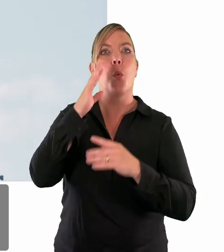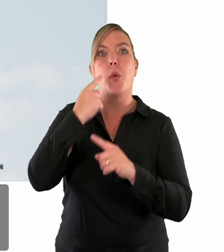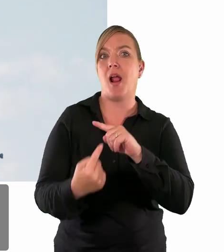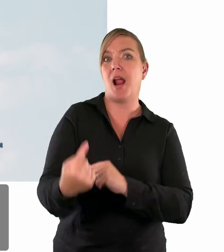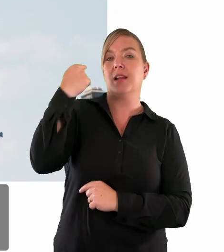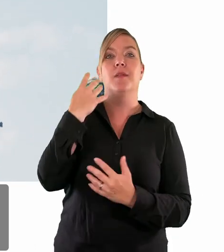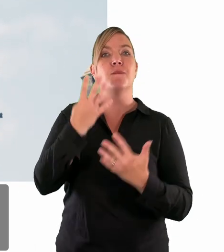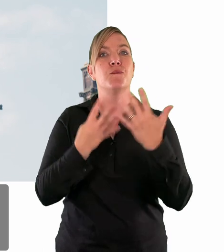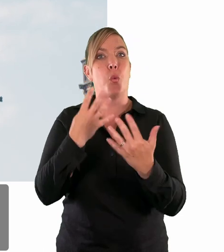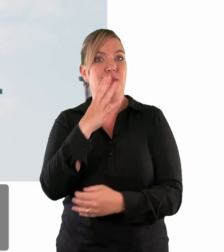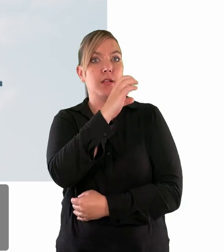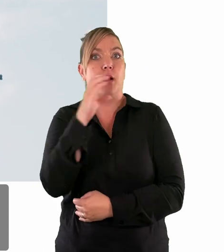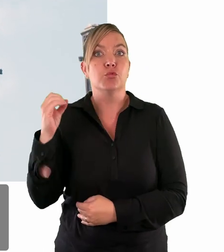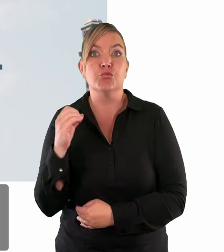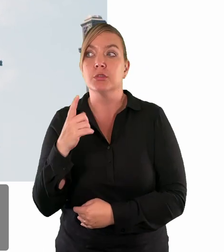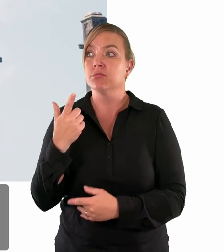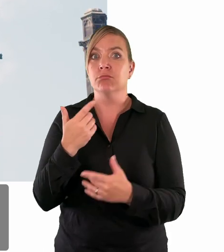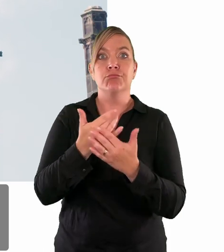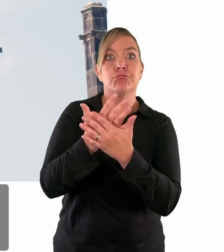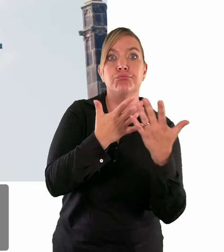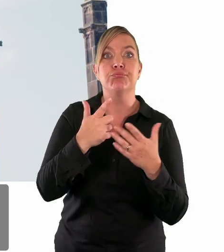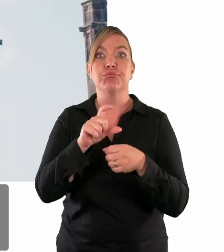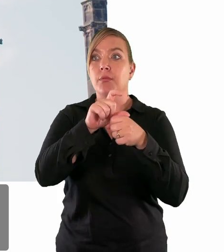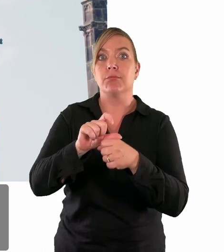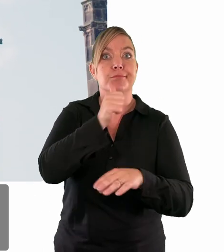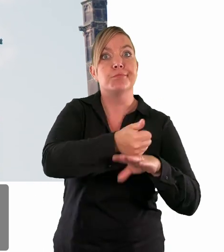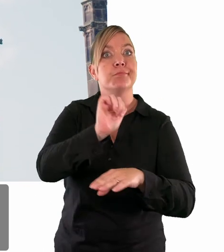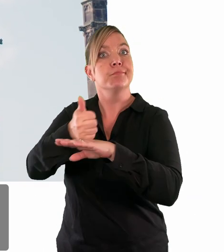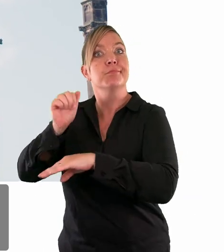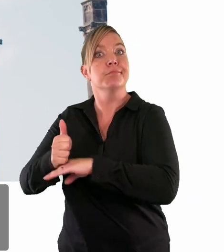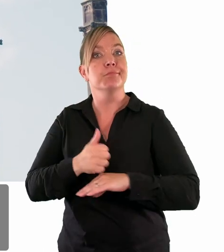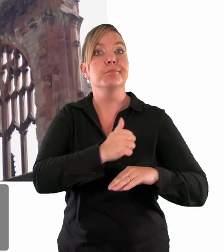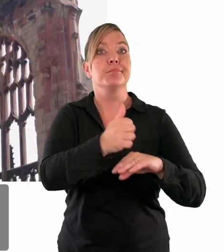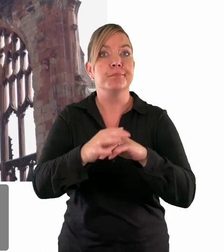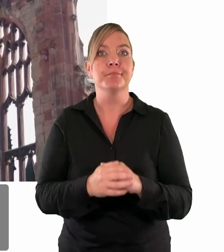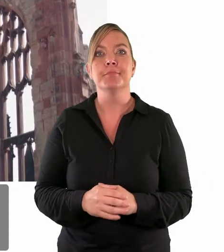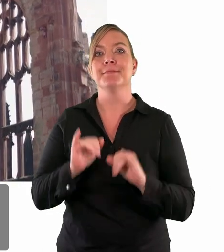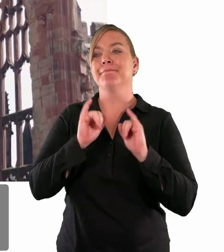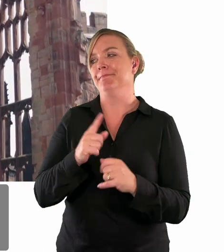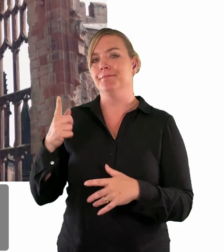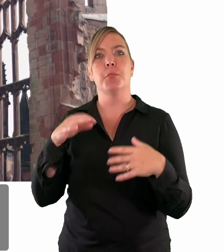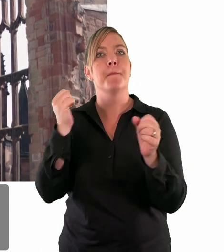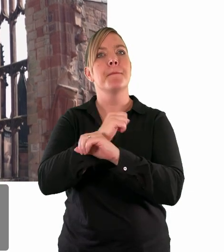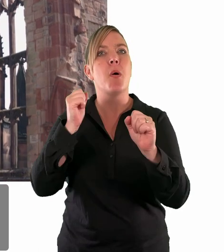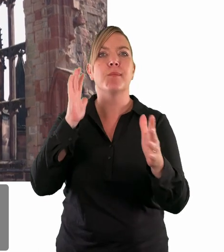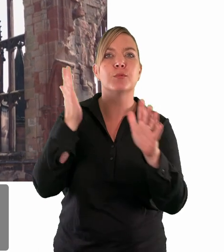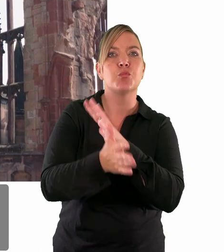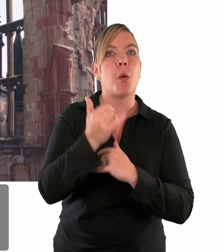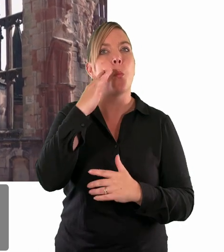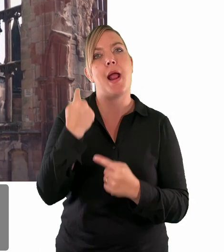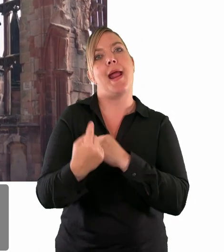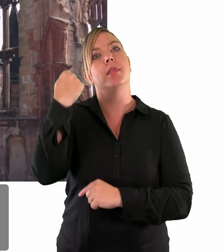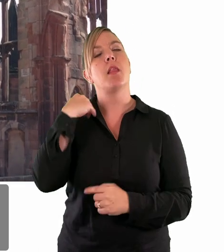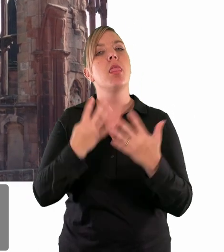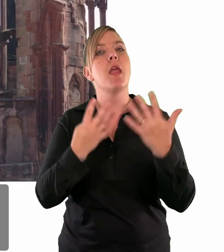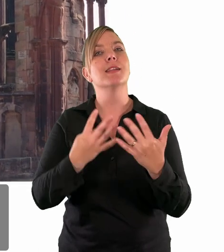in the 1400s around the time that this sort of uh tradition was really being developed which was bombed and destroyed of course in uh